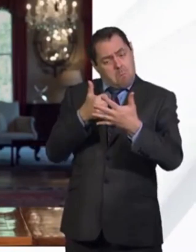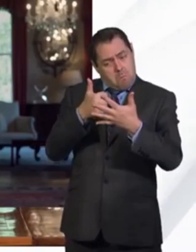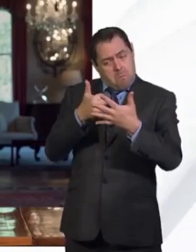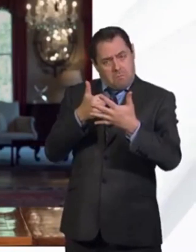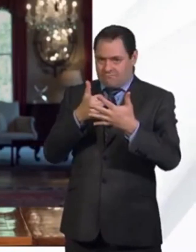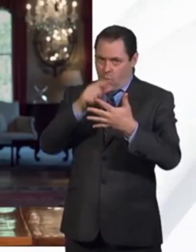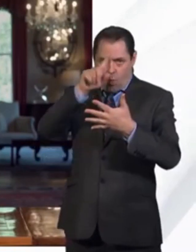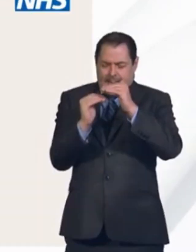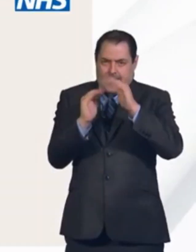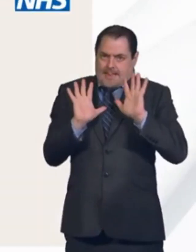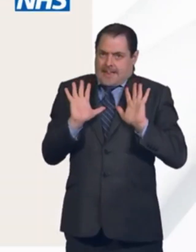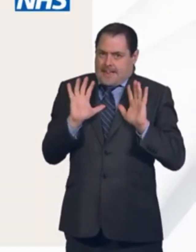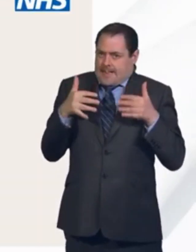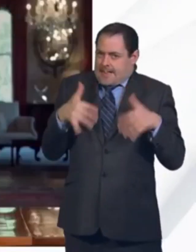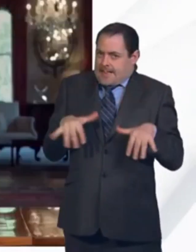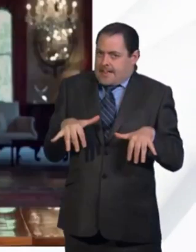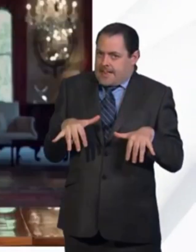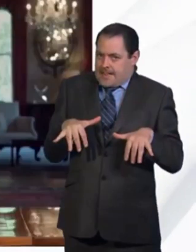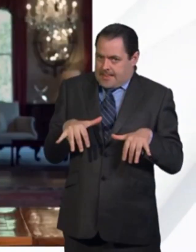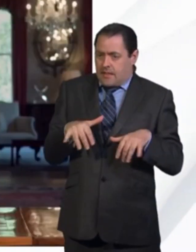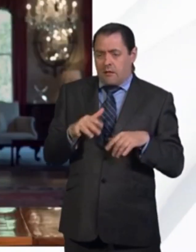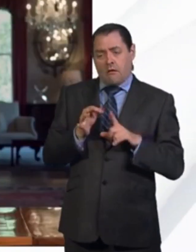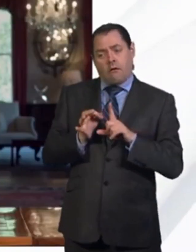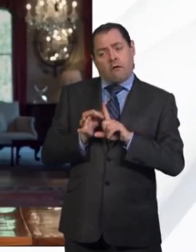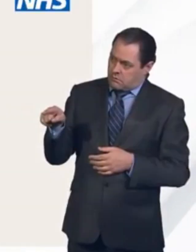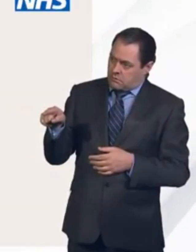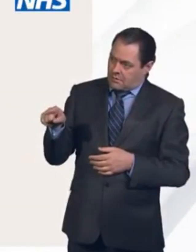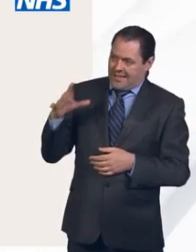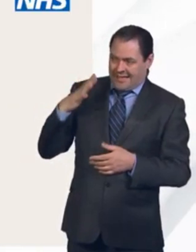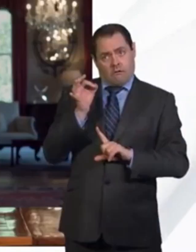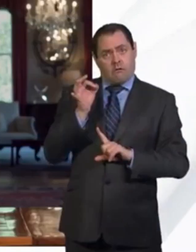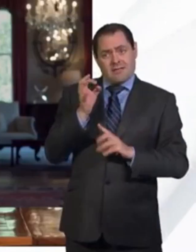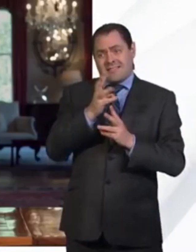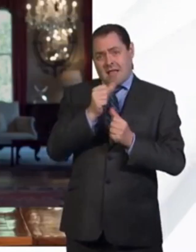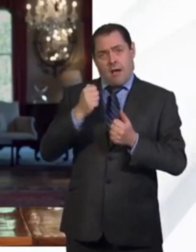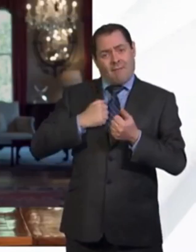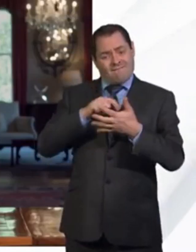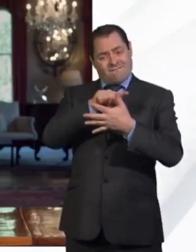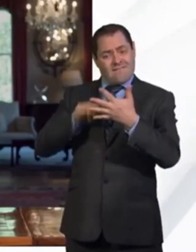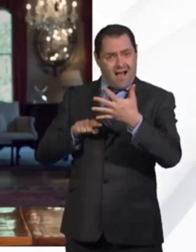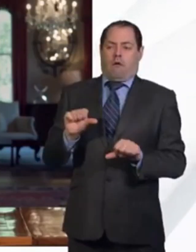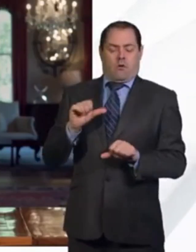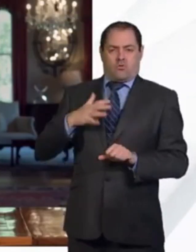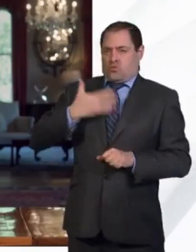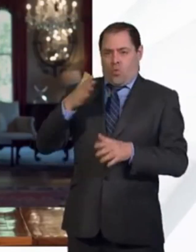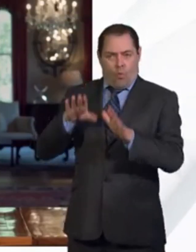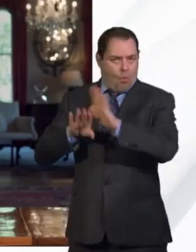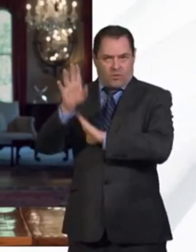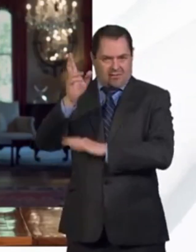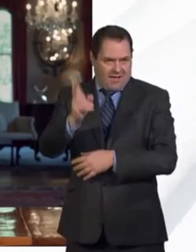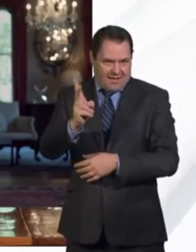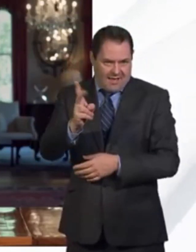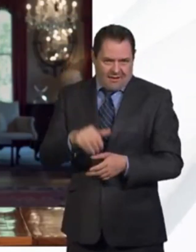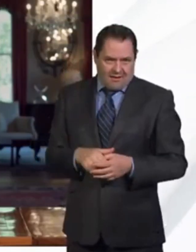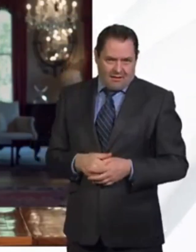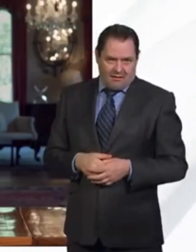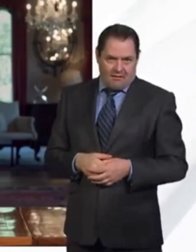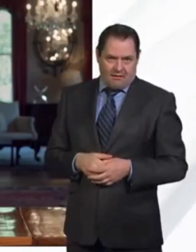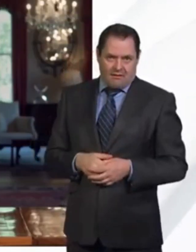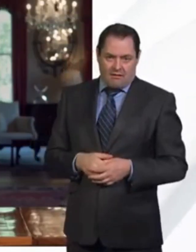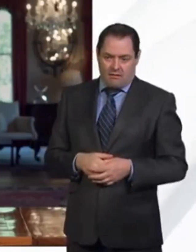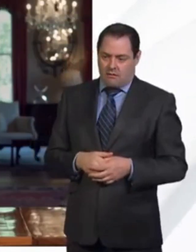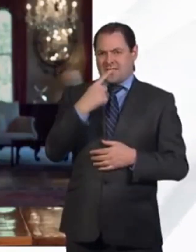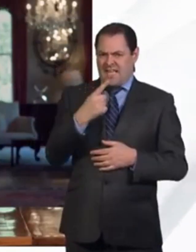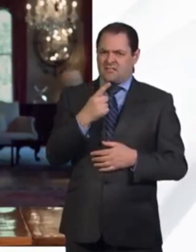We have by no means made progress in satisfying any of the conditions I have given. And to avoid going back